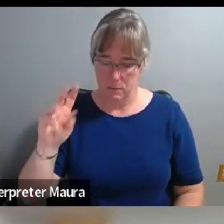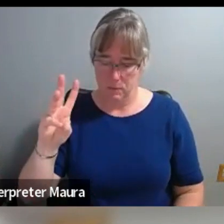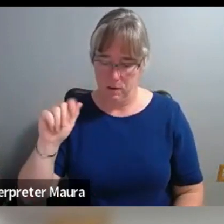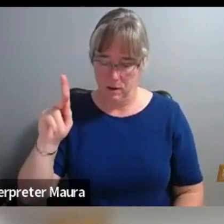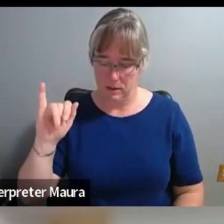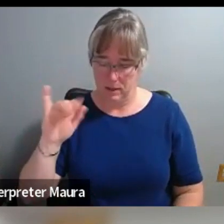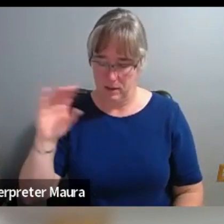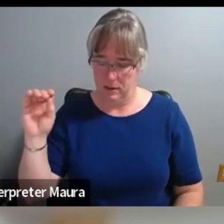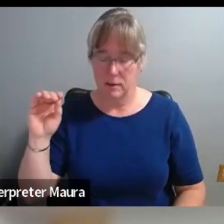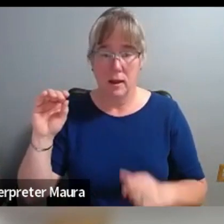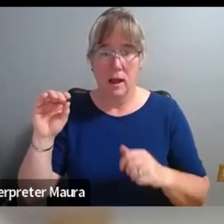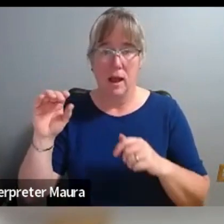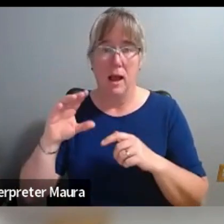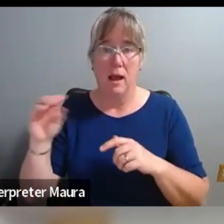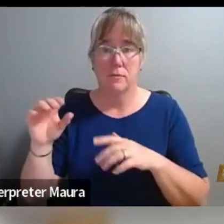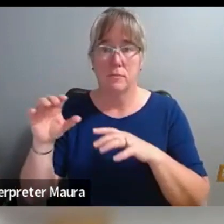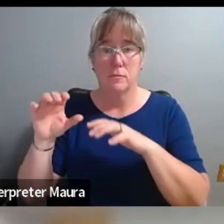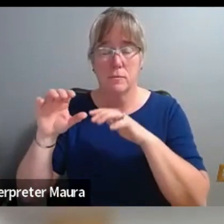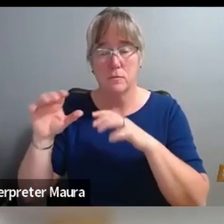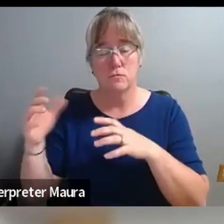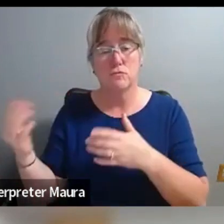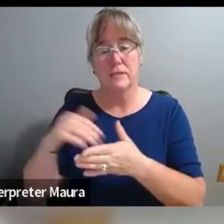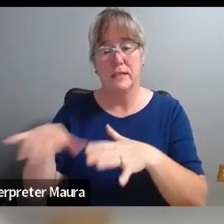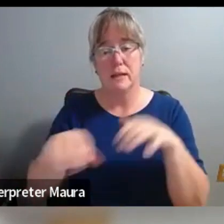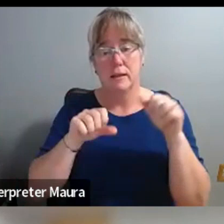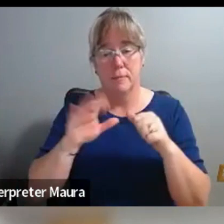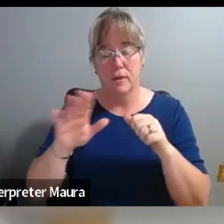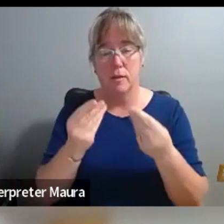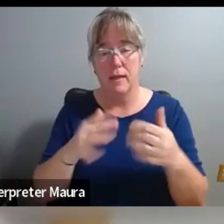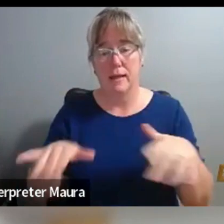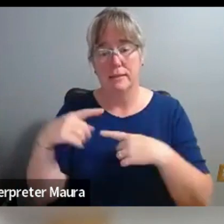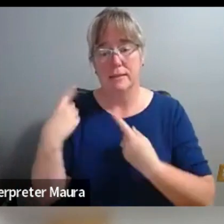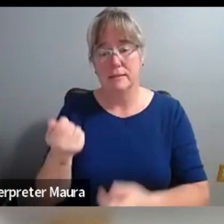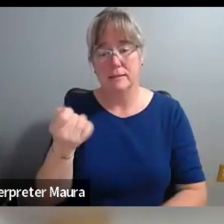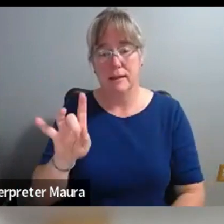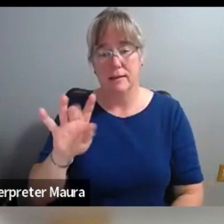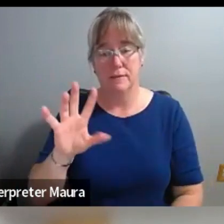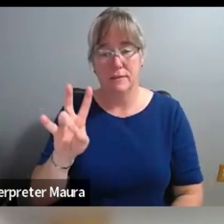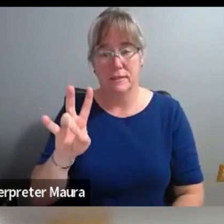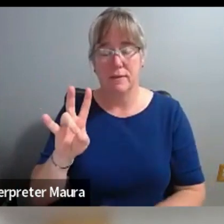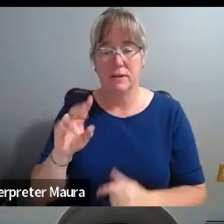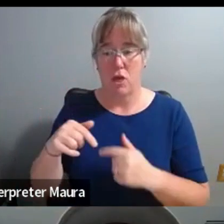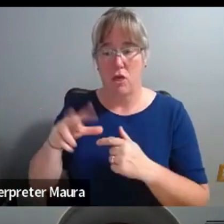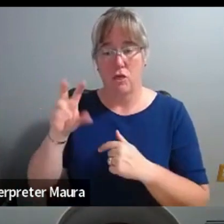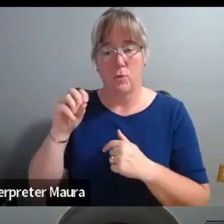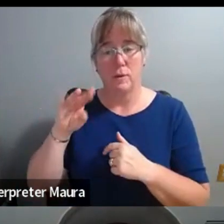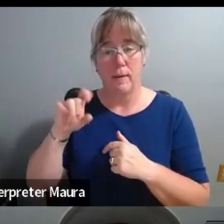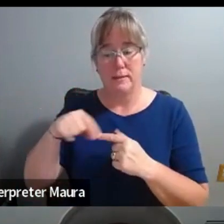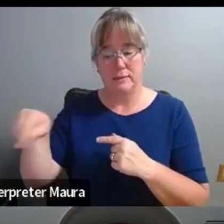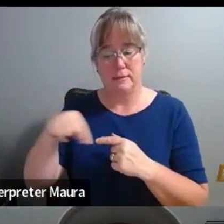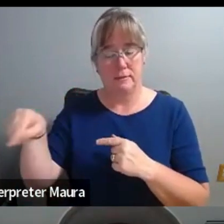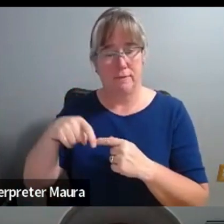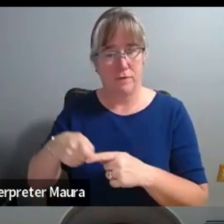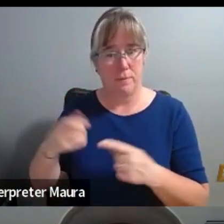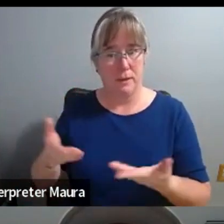have owned and expanded their settlement since 1857, just 30 miles from where I sit. I